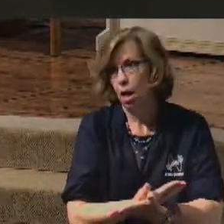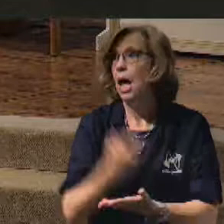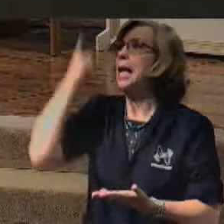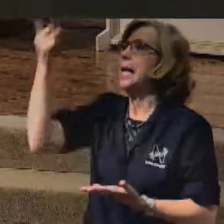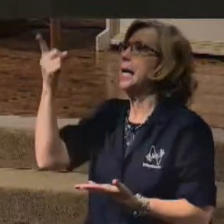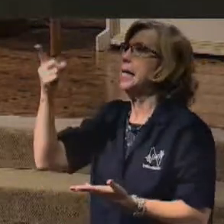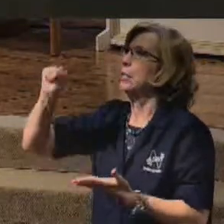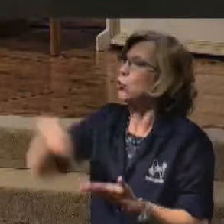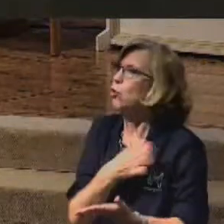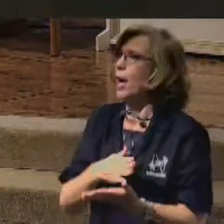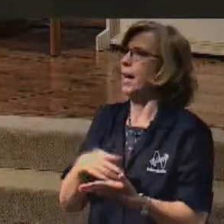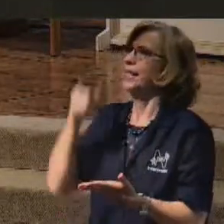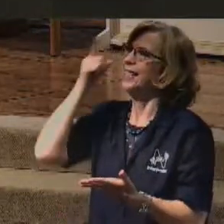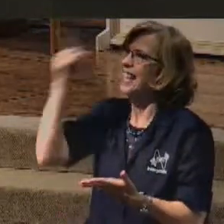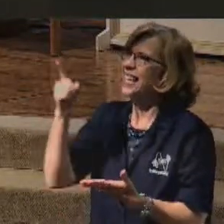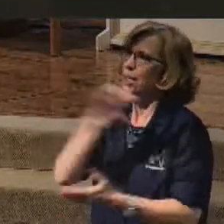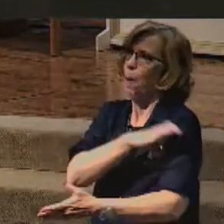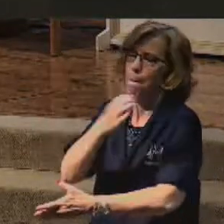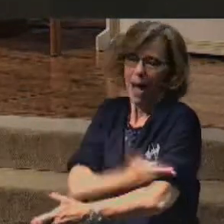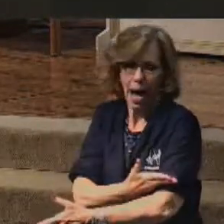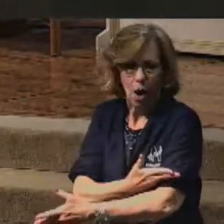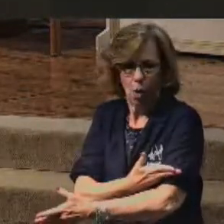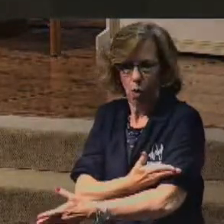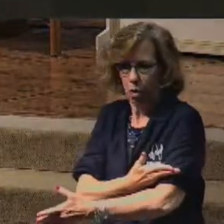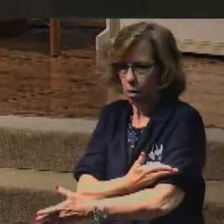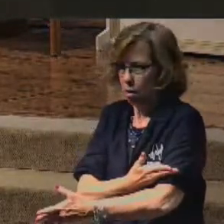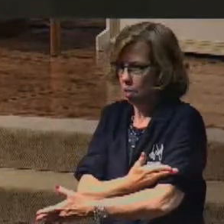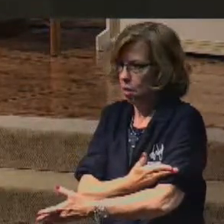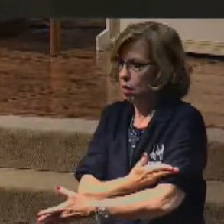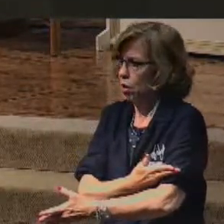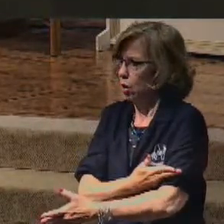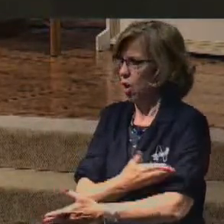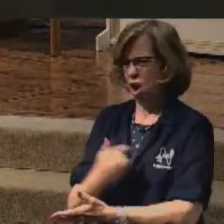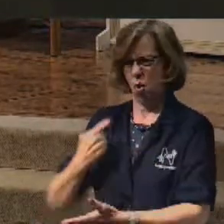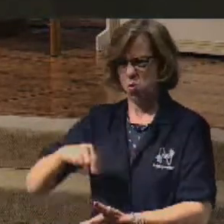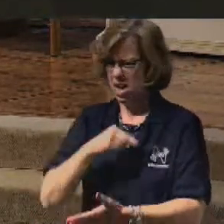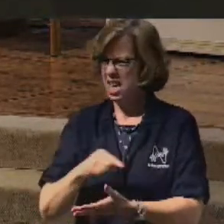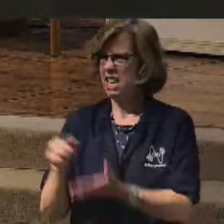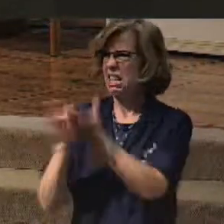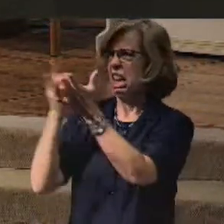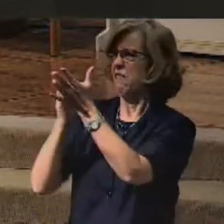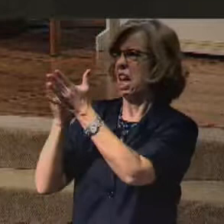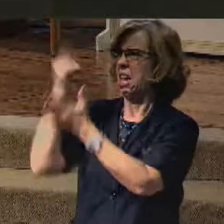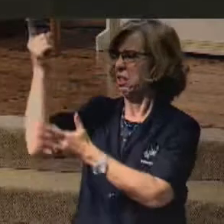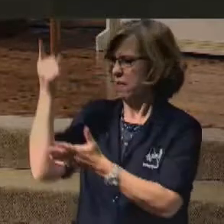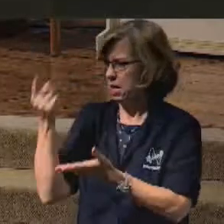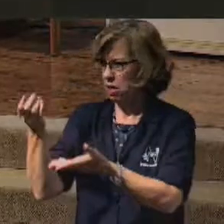His mercy, His grace. Oh, we take so much for granted today, don't we?